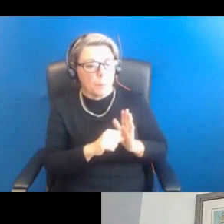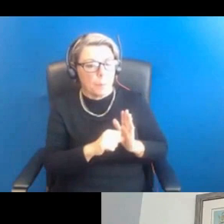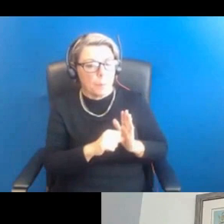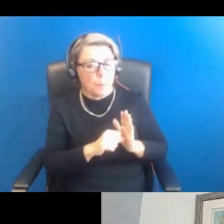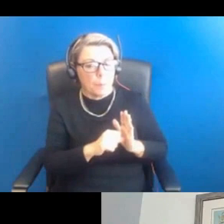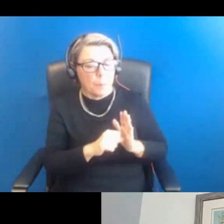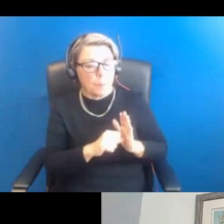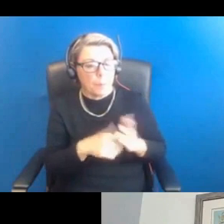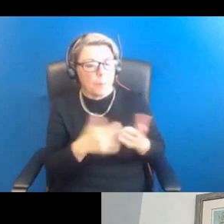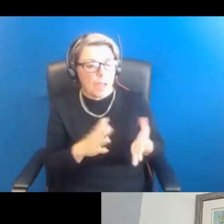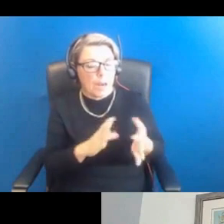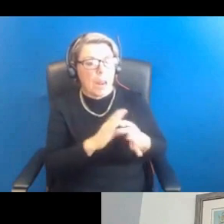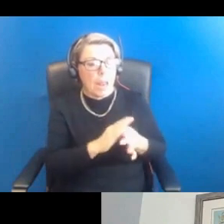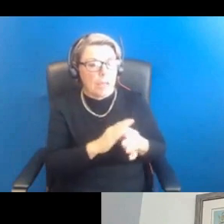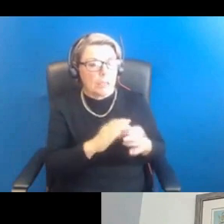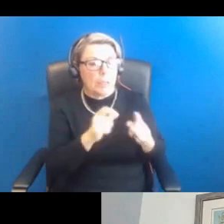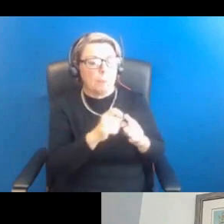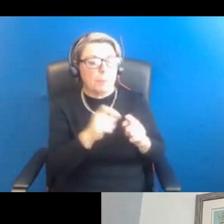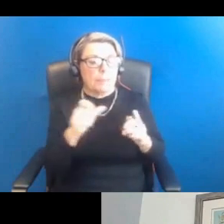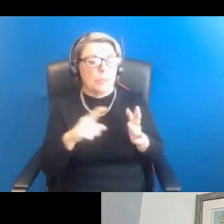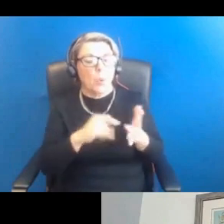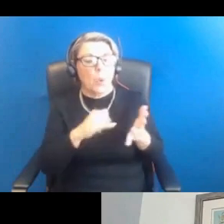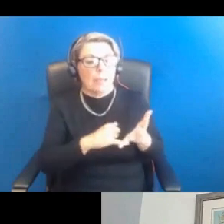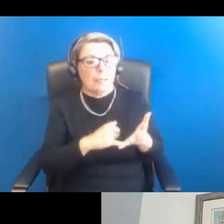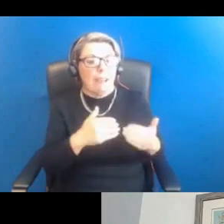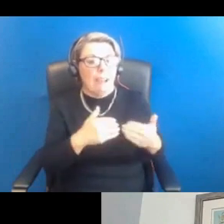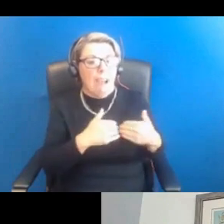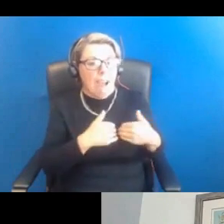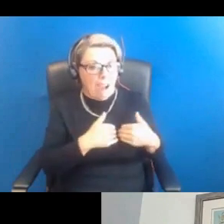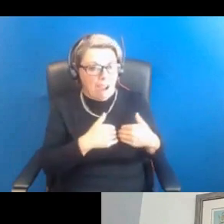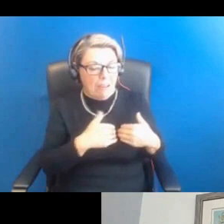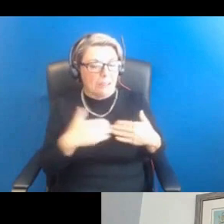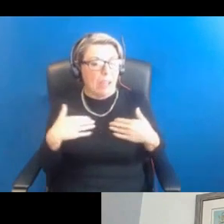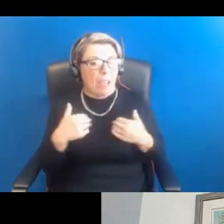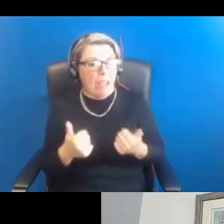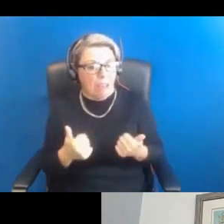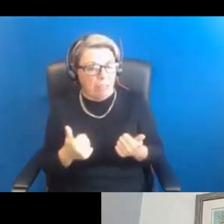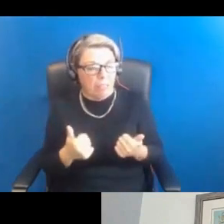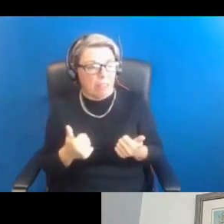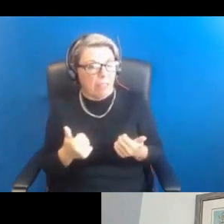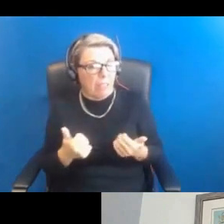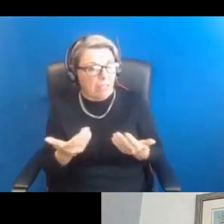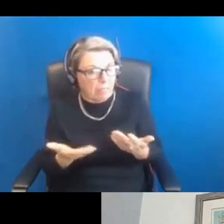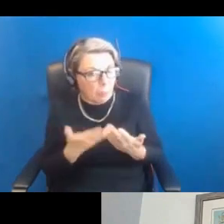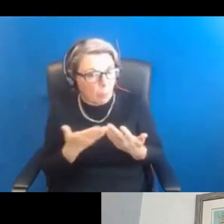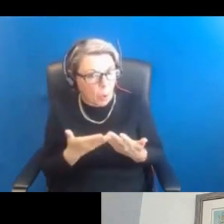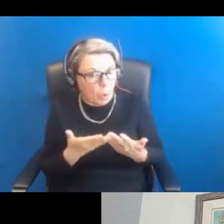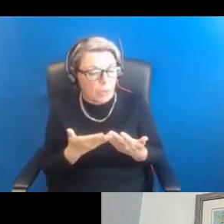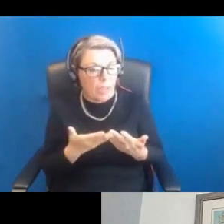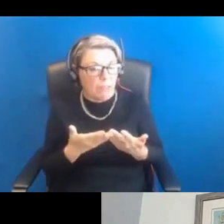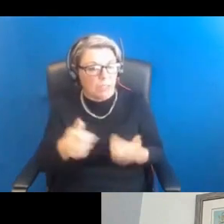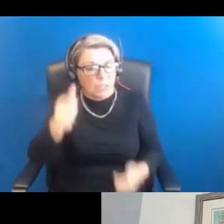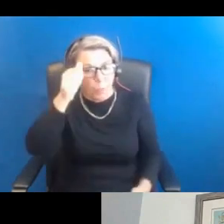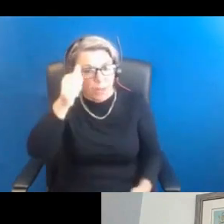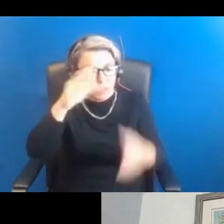any links between PCOS and heart health? And is there any more that we should be doing to raise awareness around this? I know, Anna,